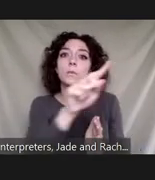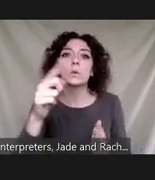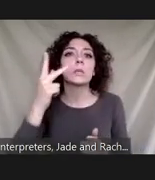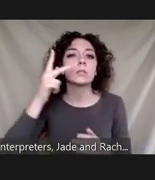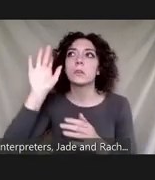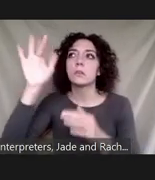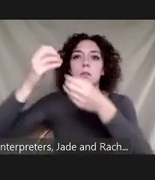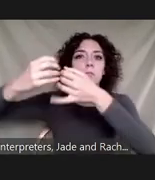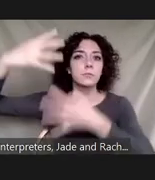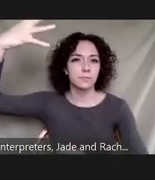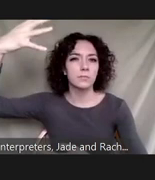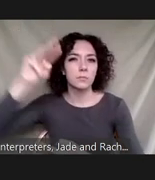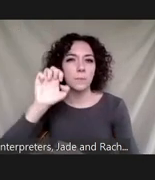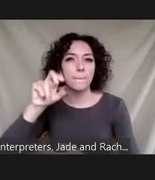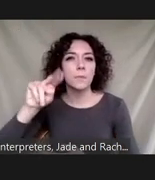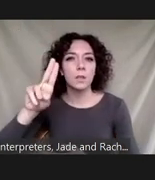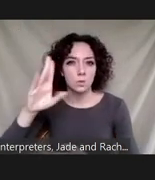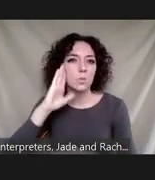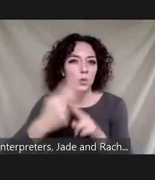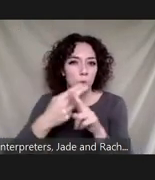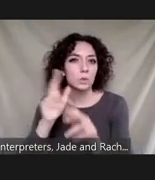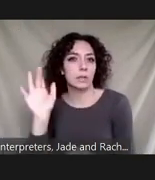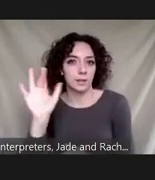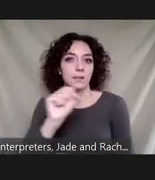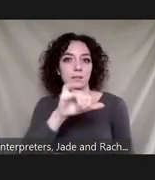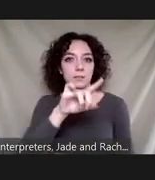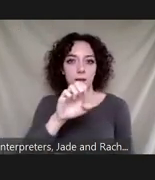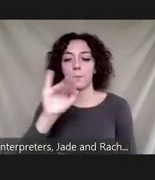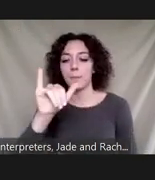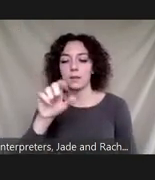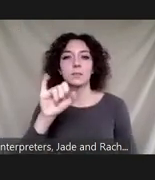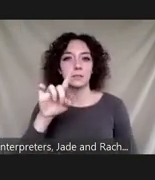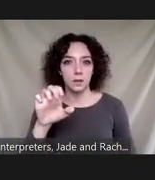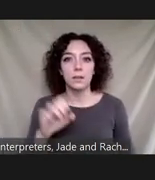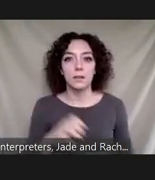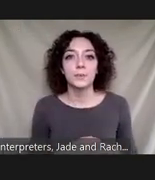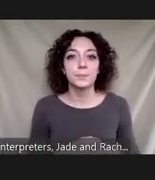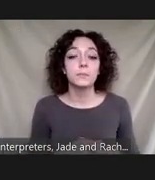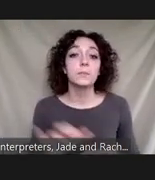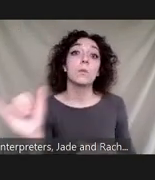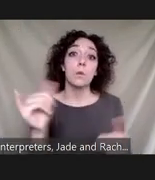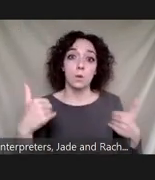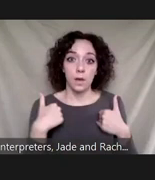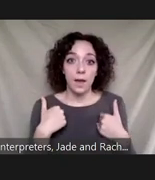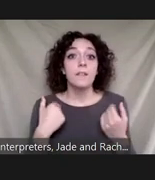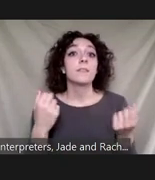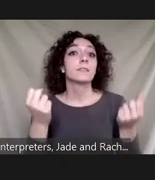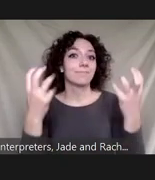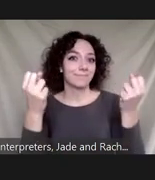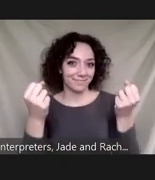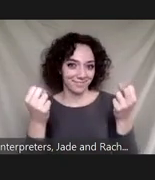menu that you would use to click that um we do have sign language